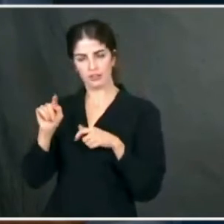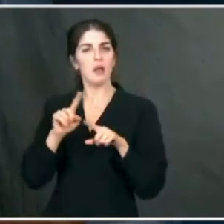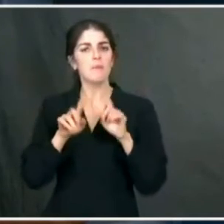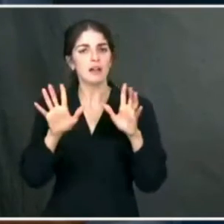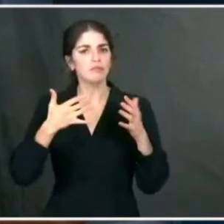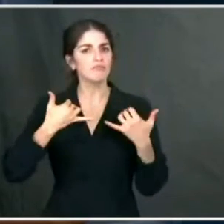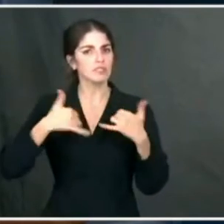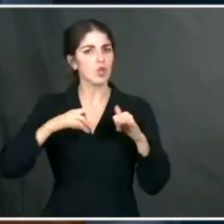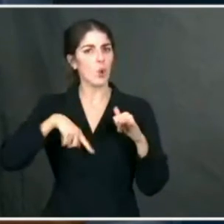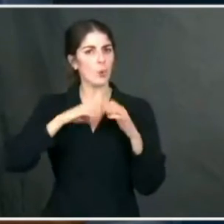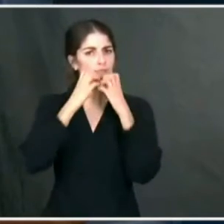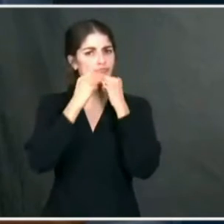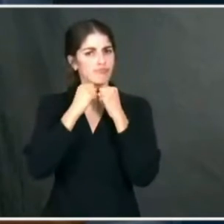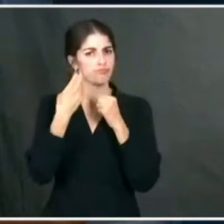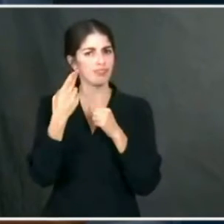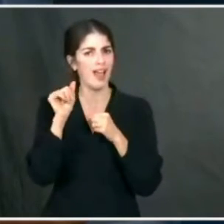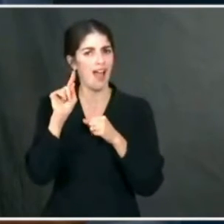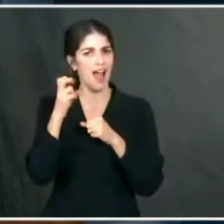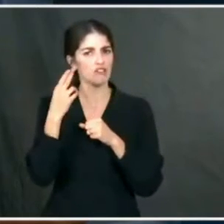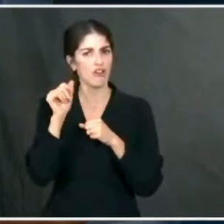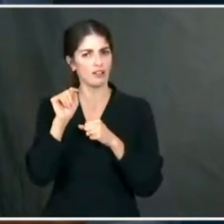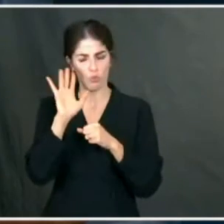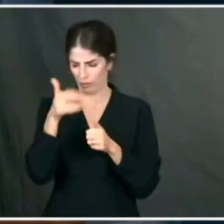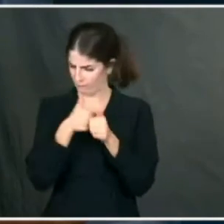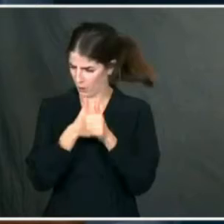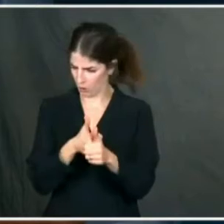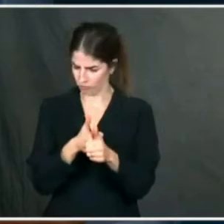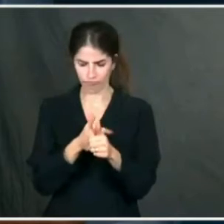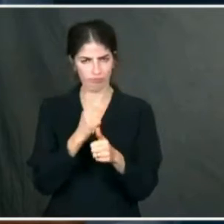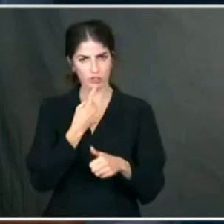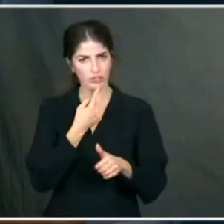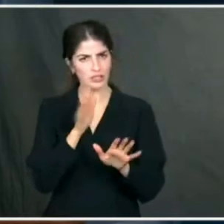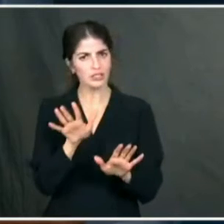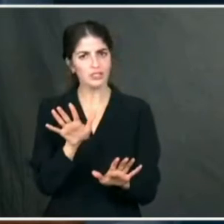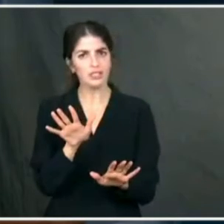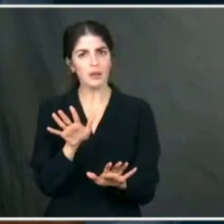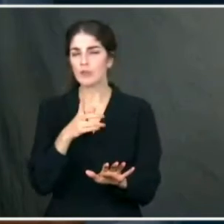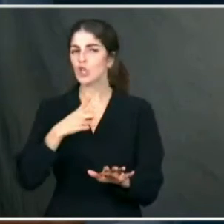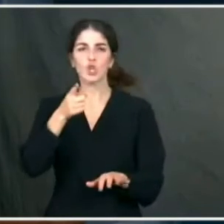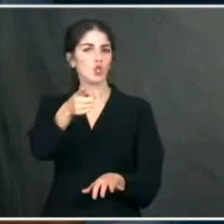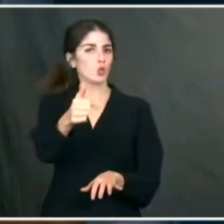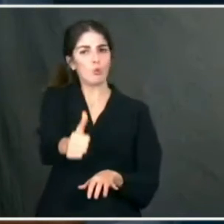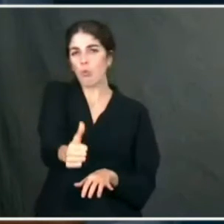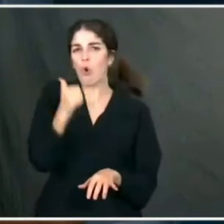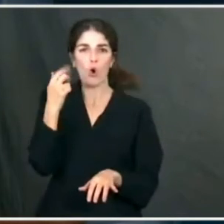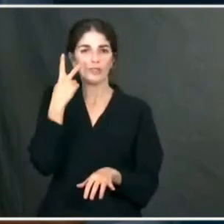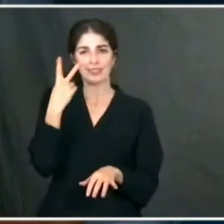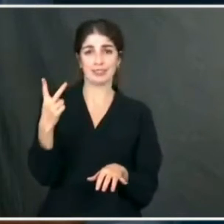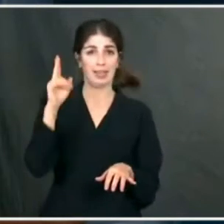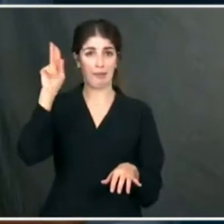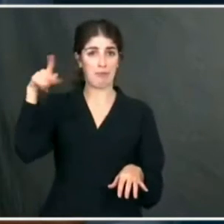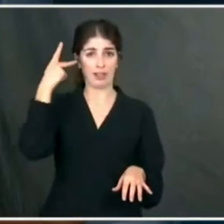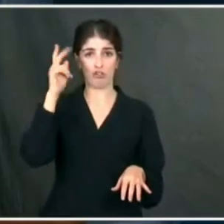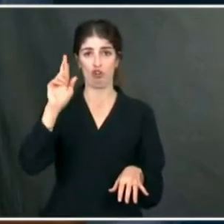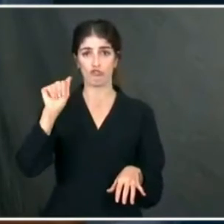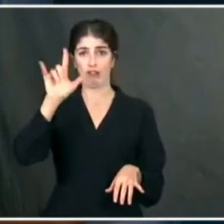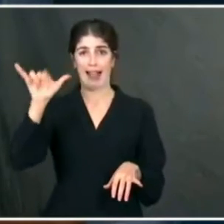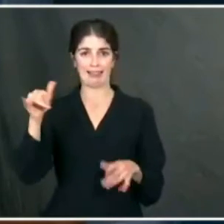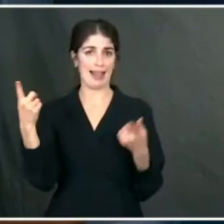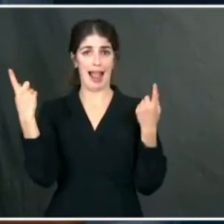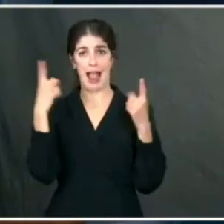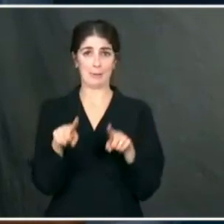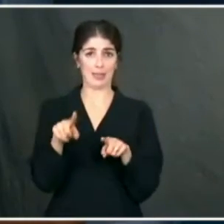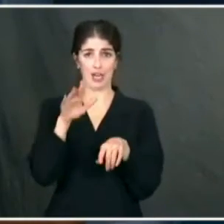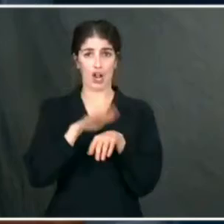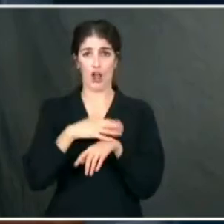and will abide by that. And you will not see a political rally on the South